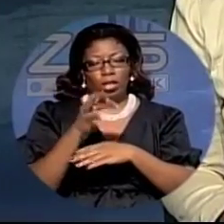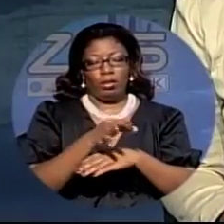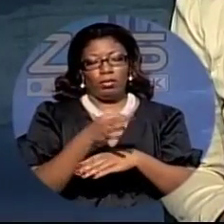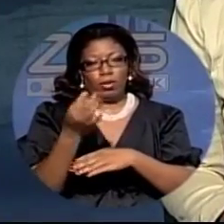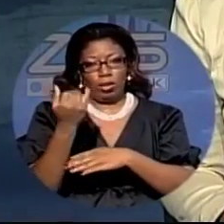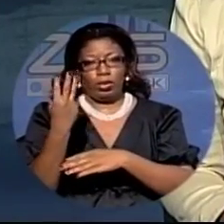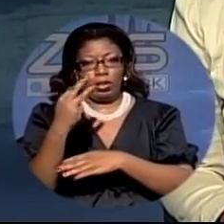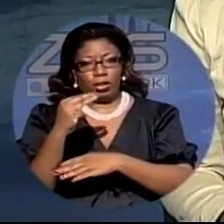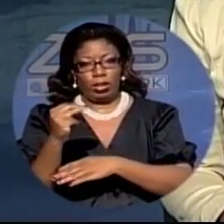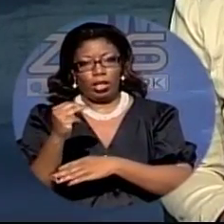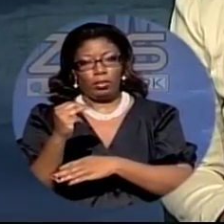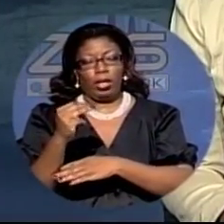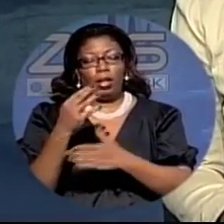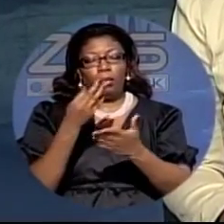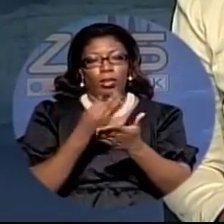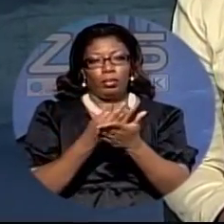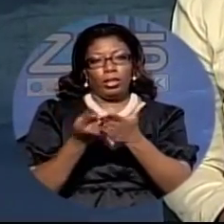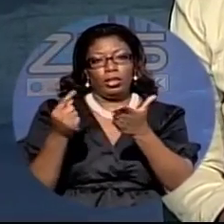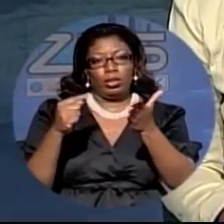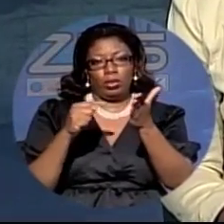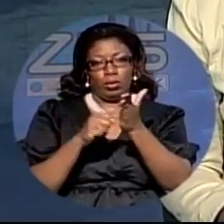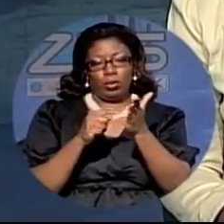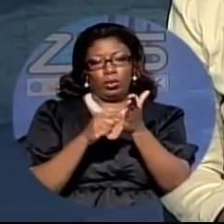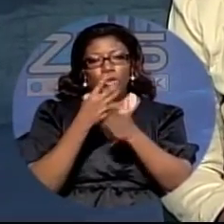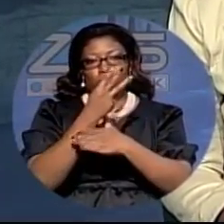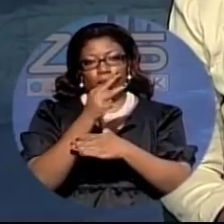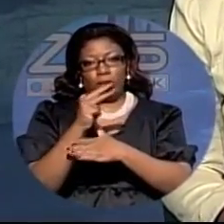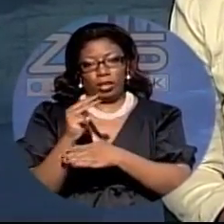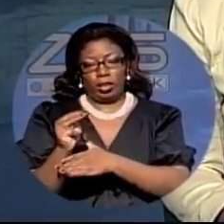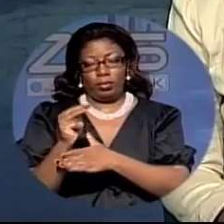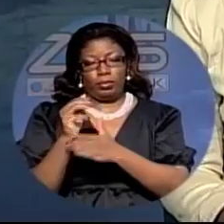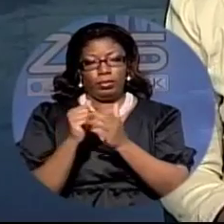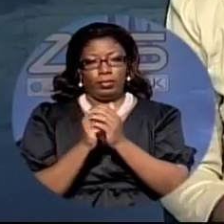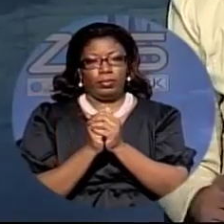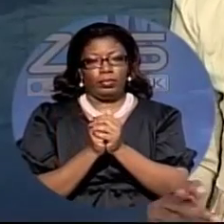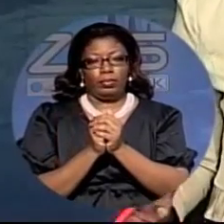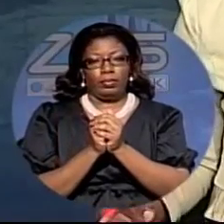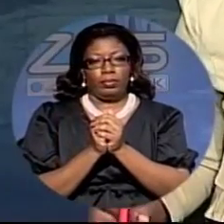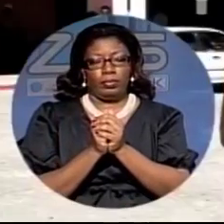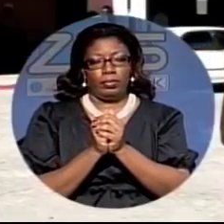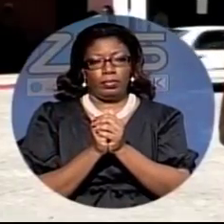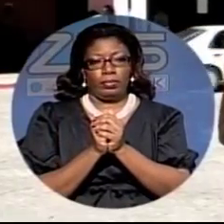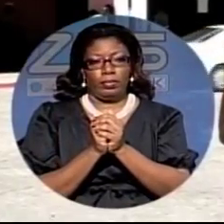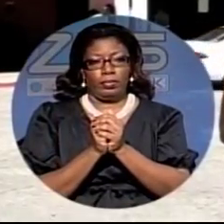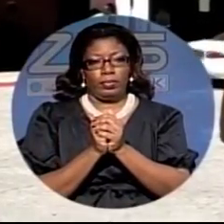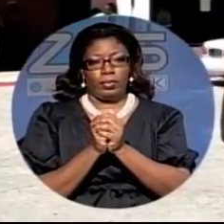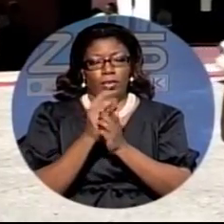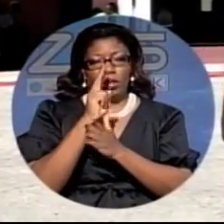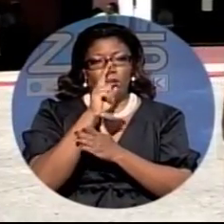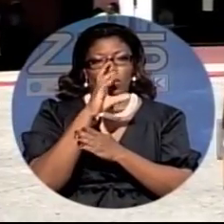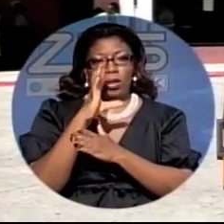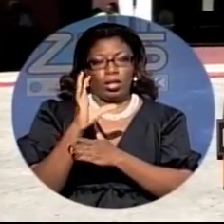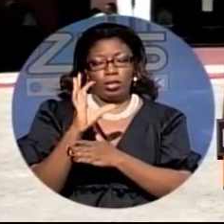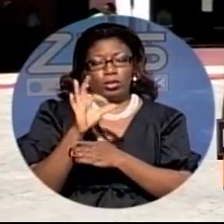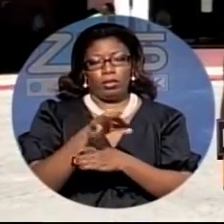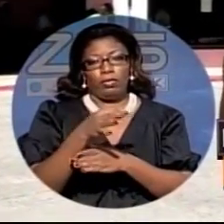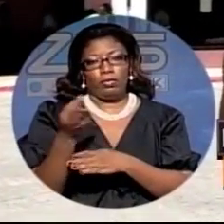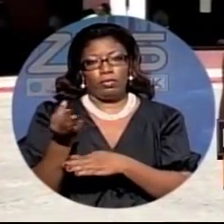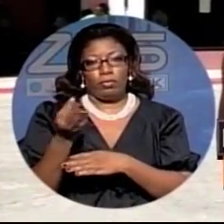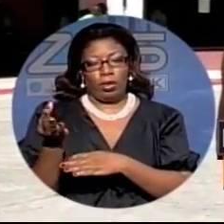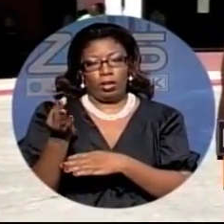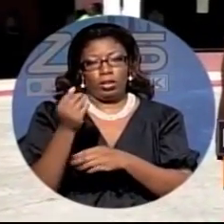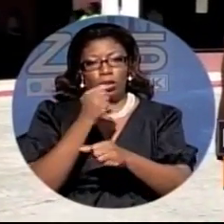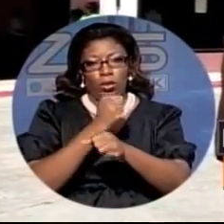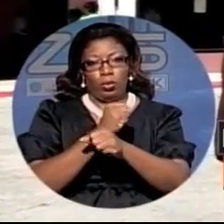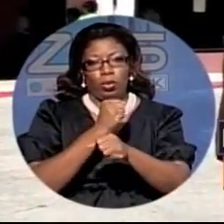but outstanding monies owed them the dawn davis has been following the story all day those 200 redeployed employees of the city